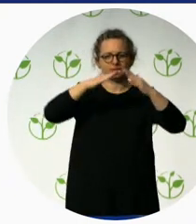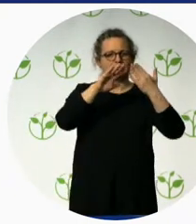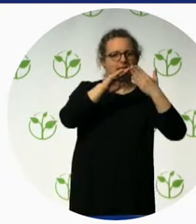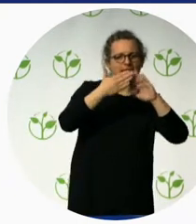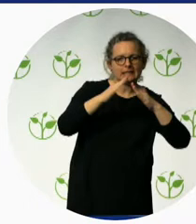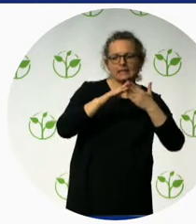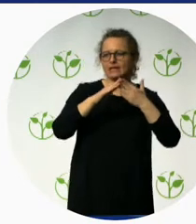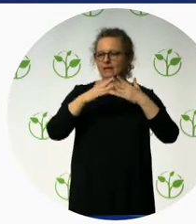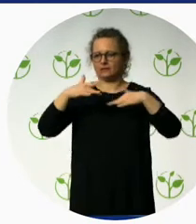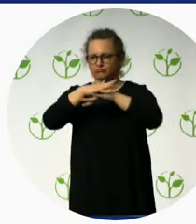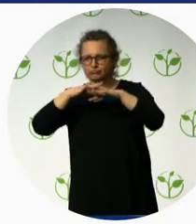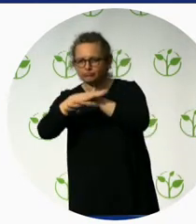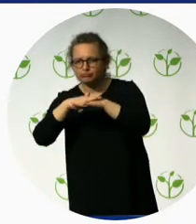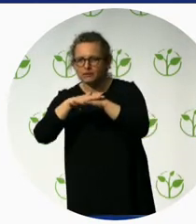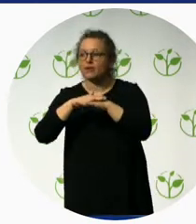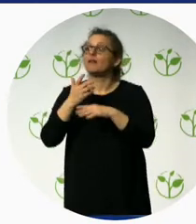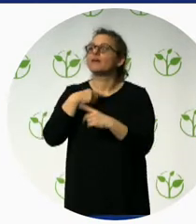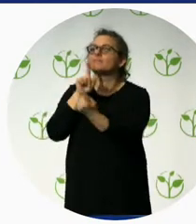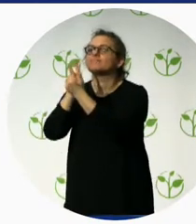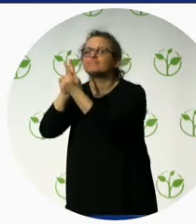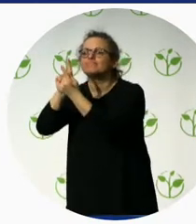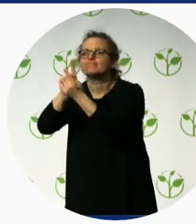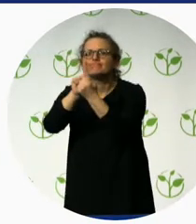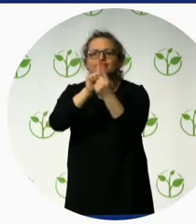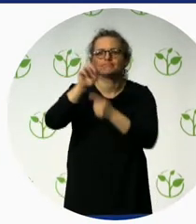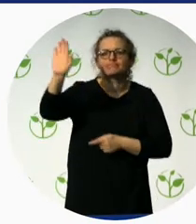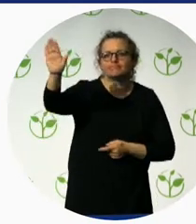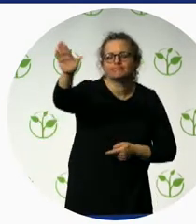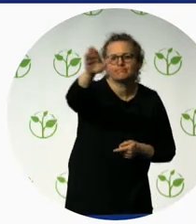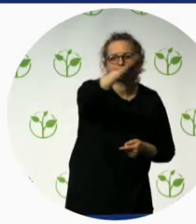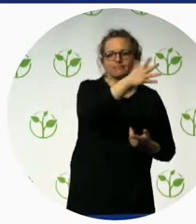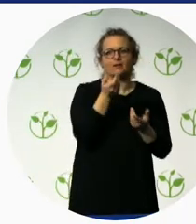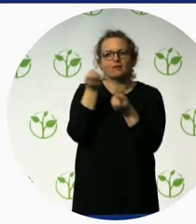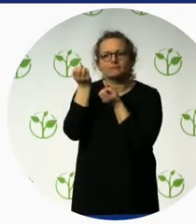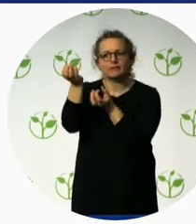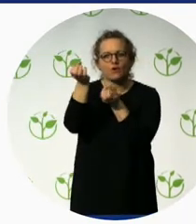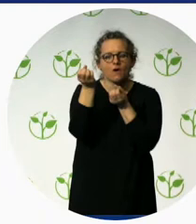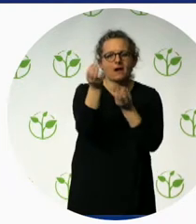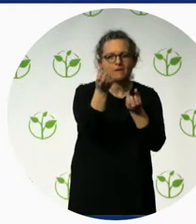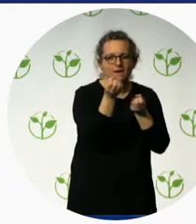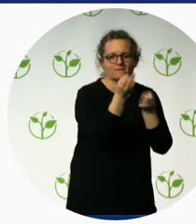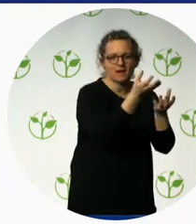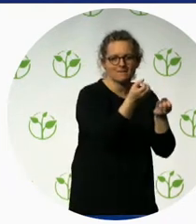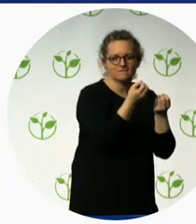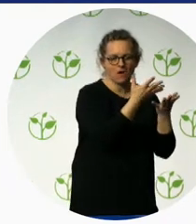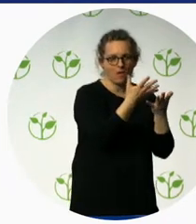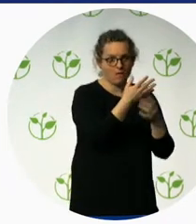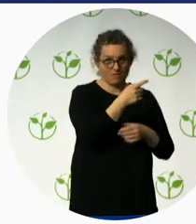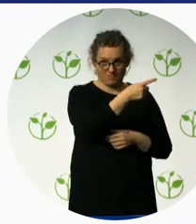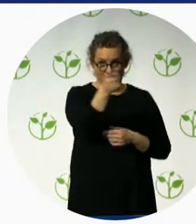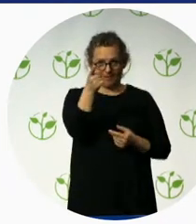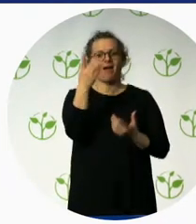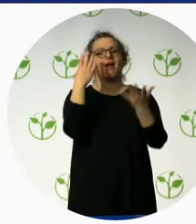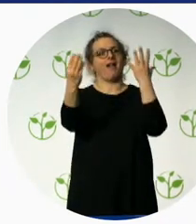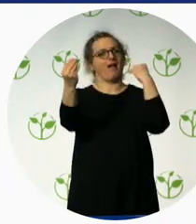for sustainability to move from micro to macro level. Lebanon is a